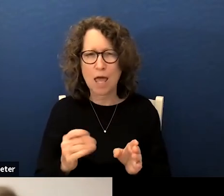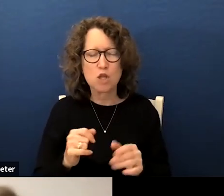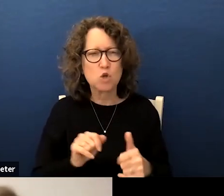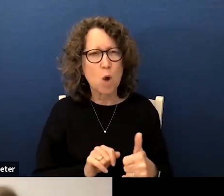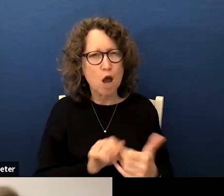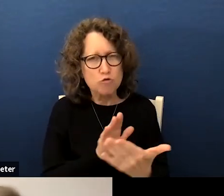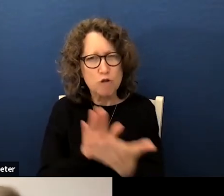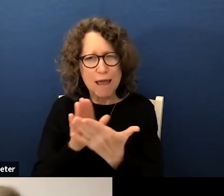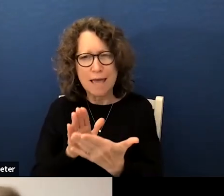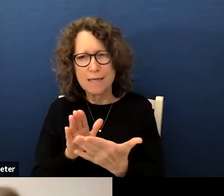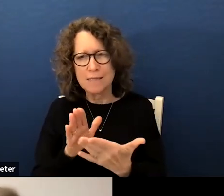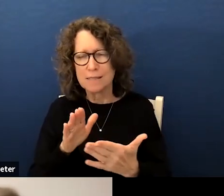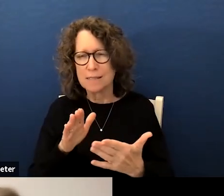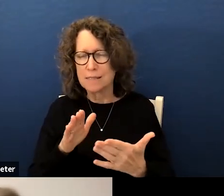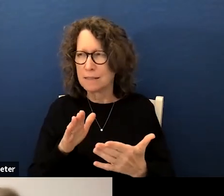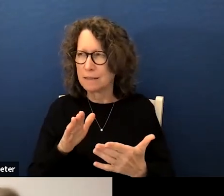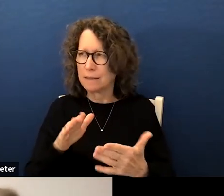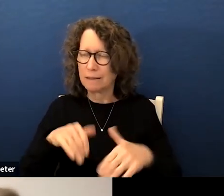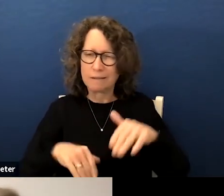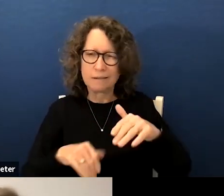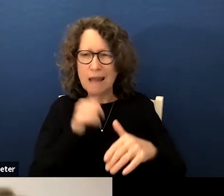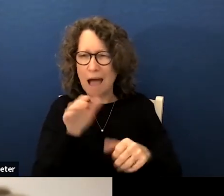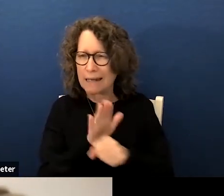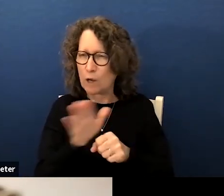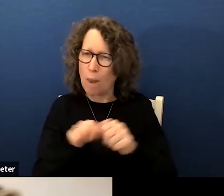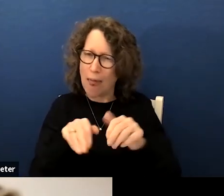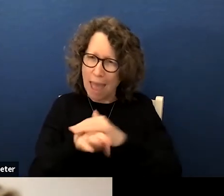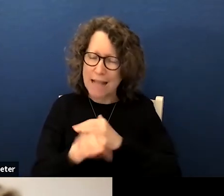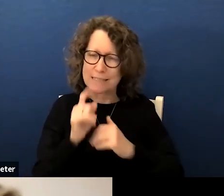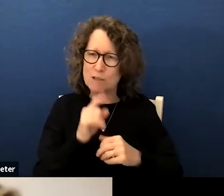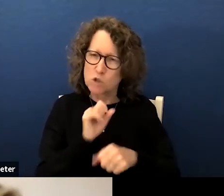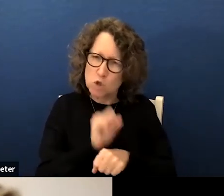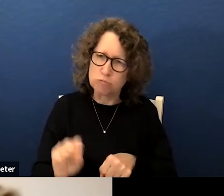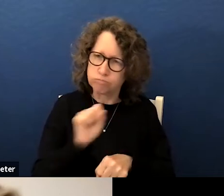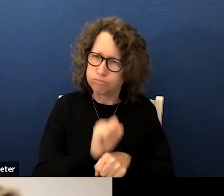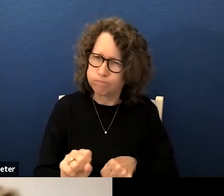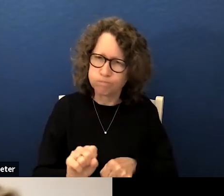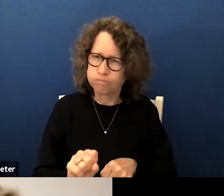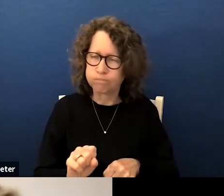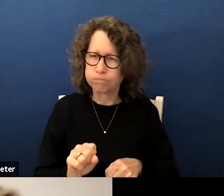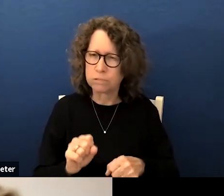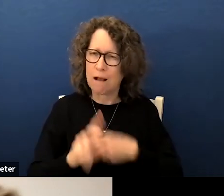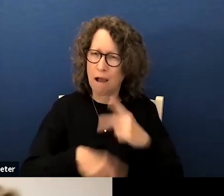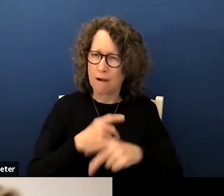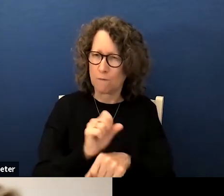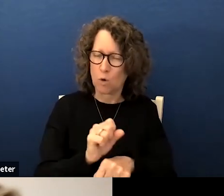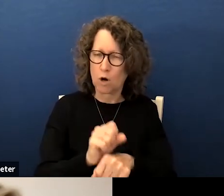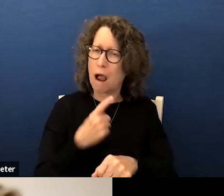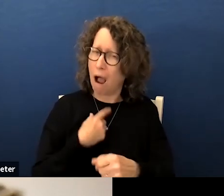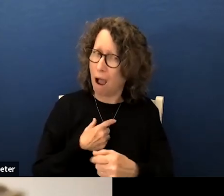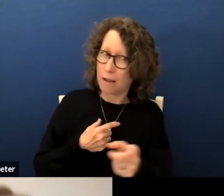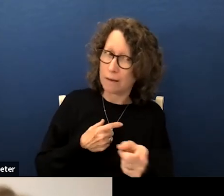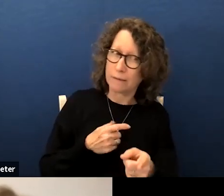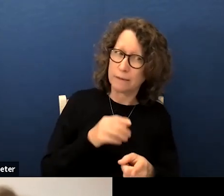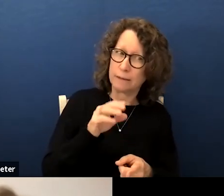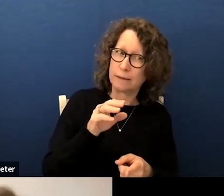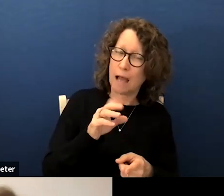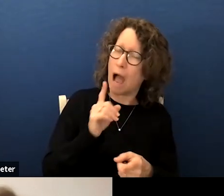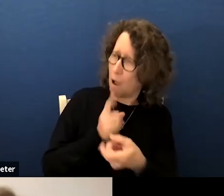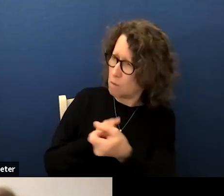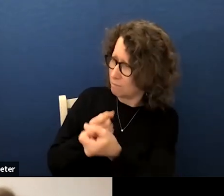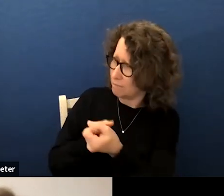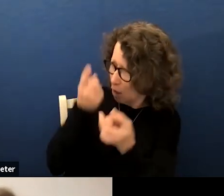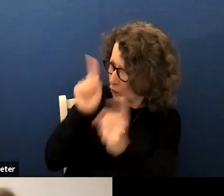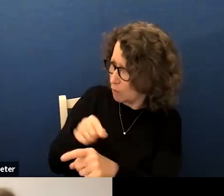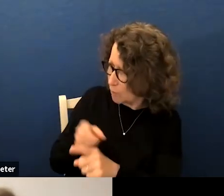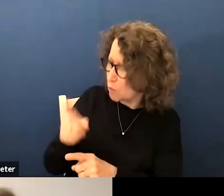access to rigorous learning for students i'm with you there president um ford and i but i i really want to emphasize